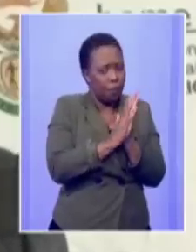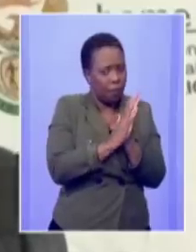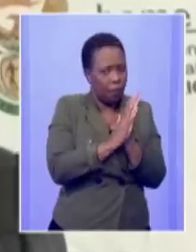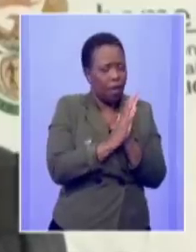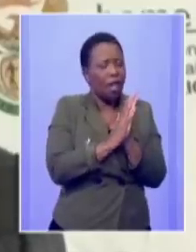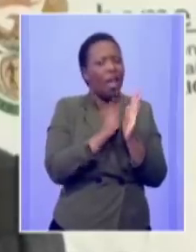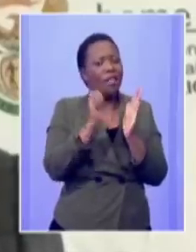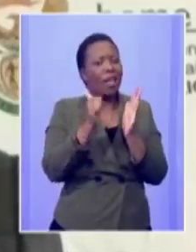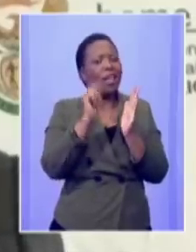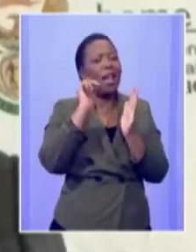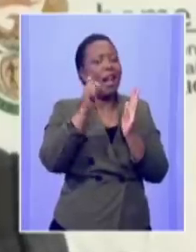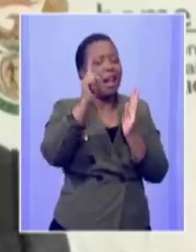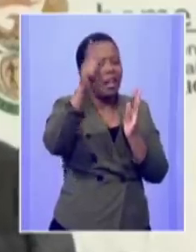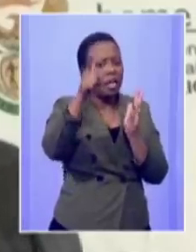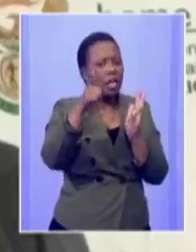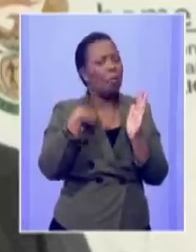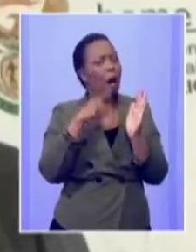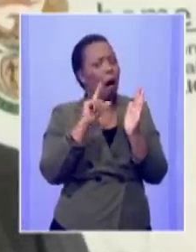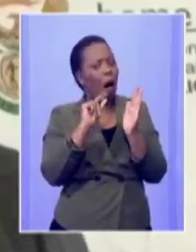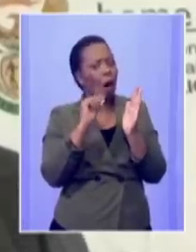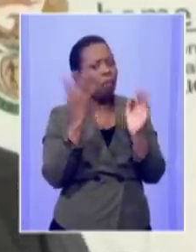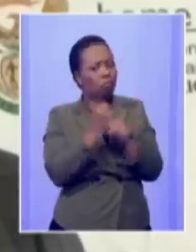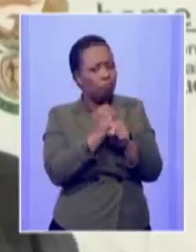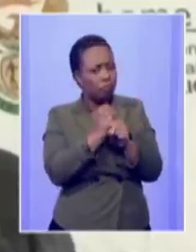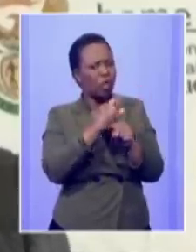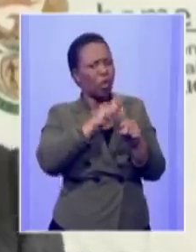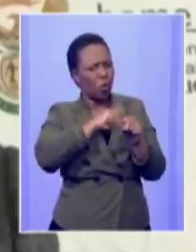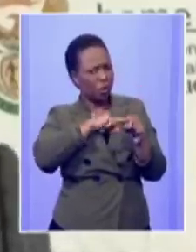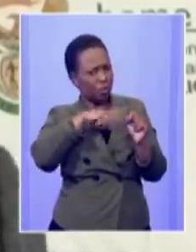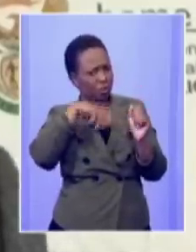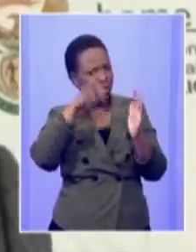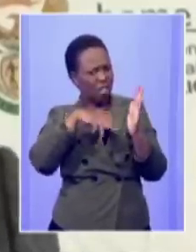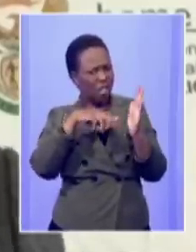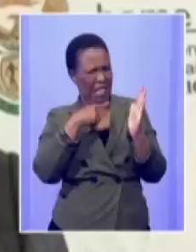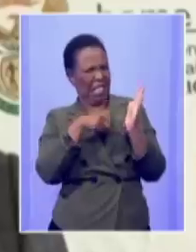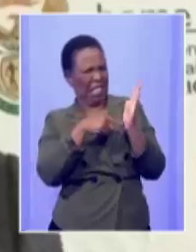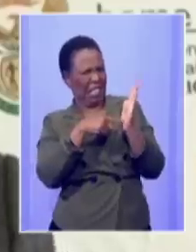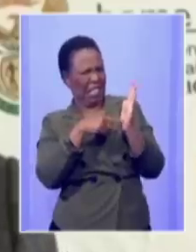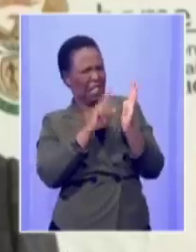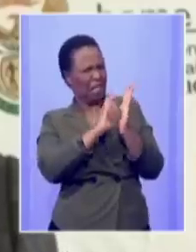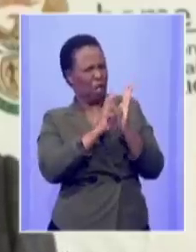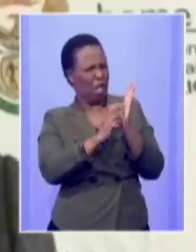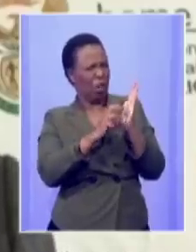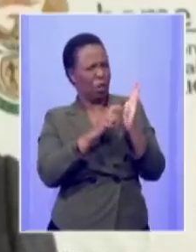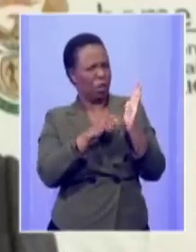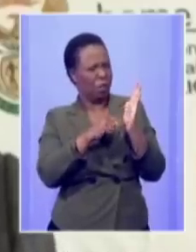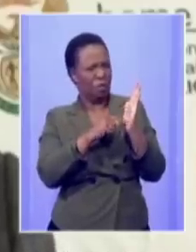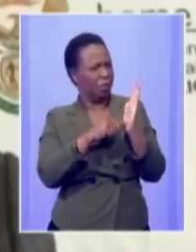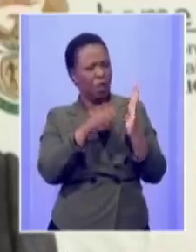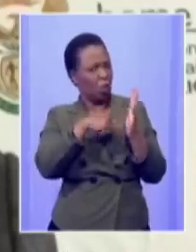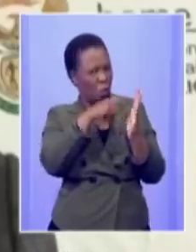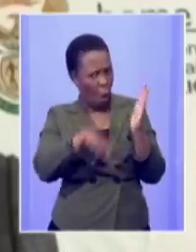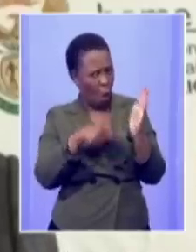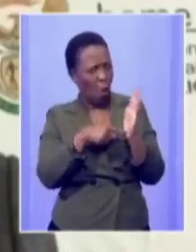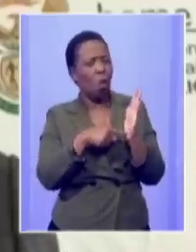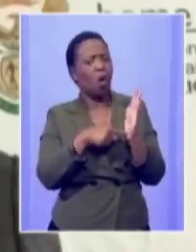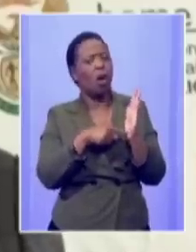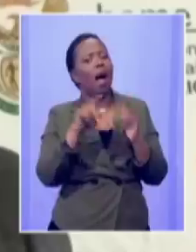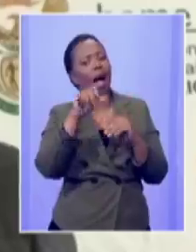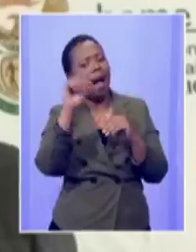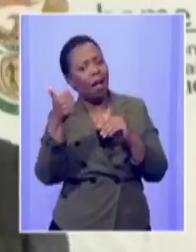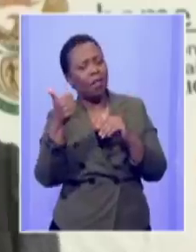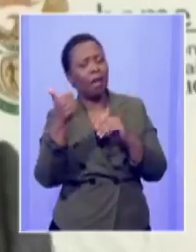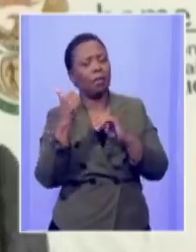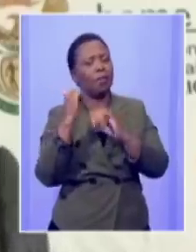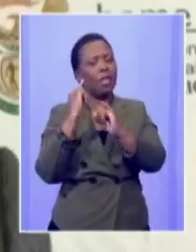i had to exceed after studying them further that there were wrong regulations one of the institutions that we're engaging with